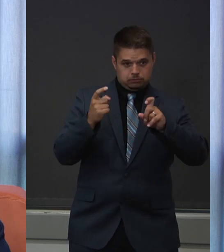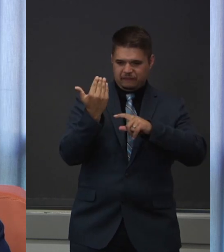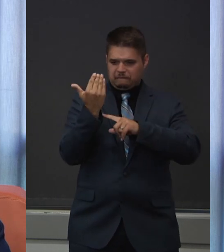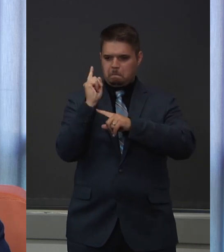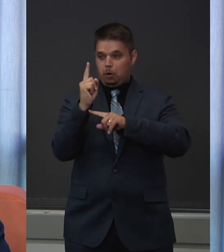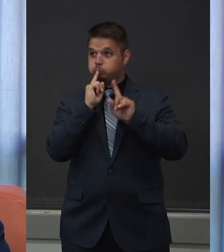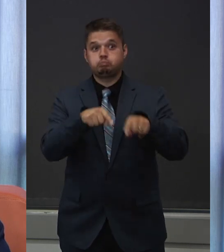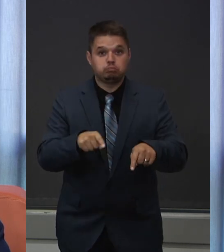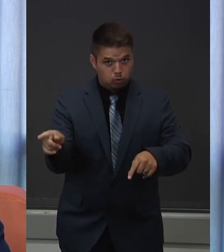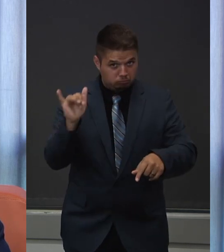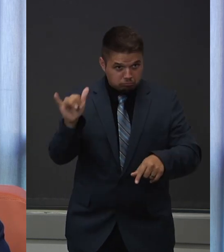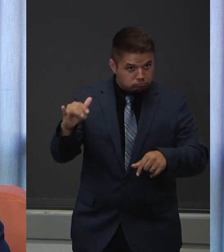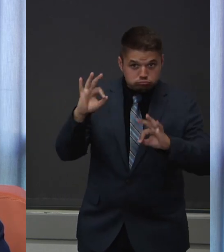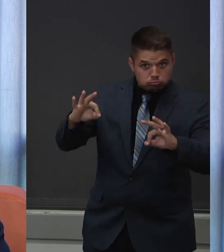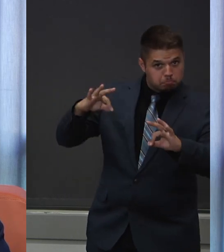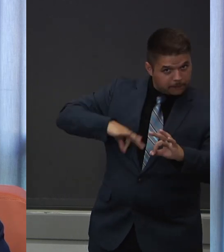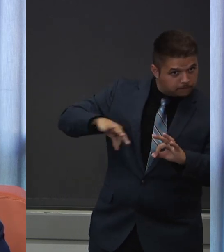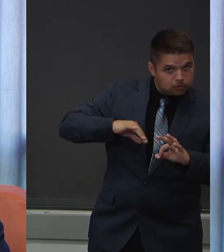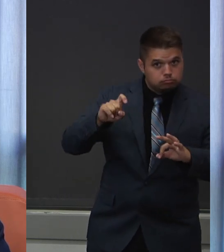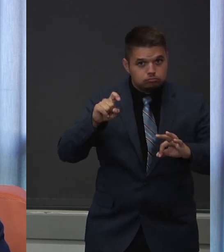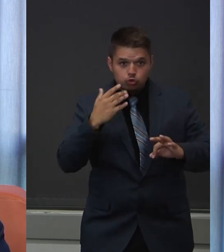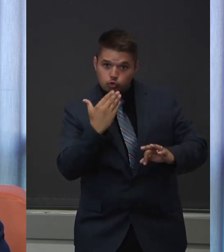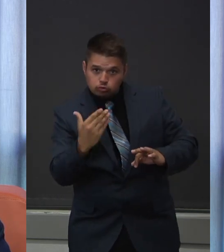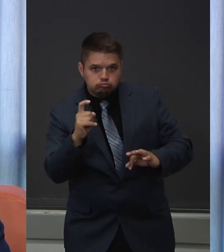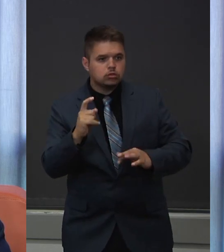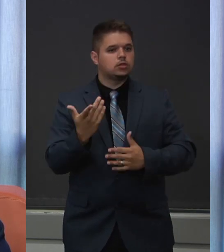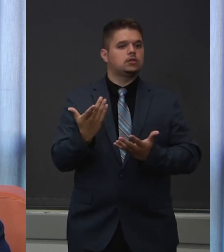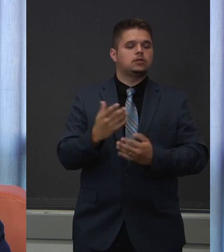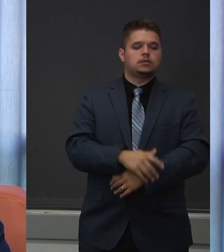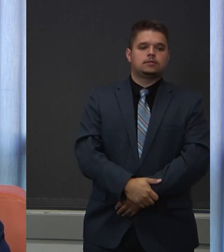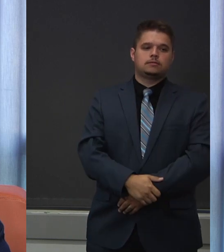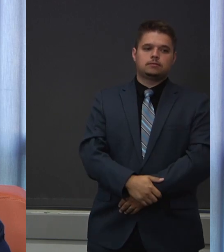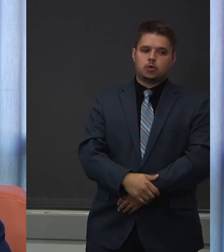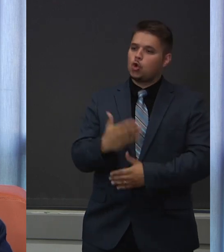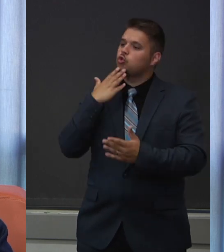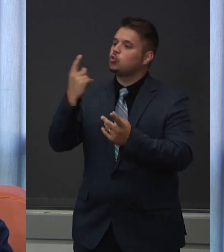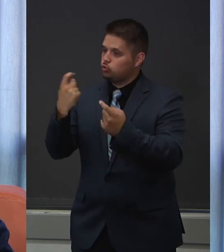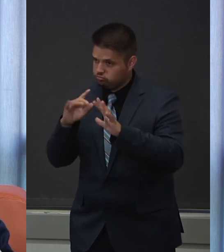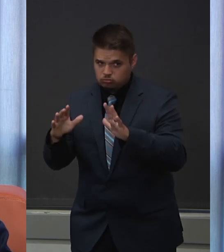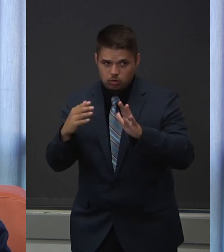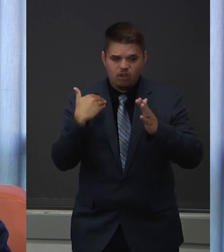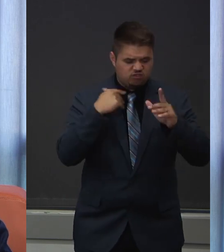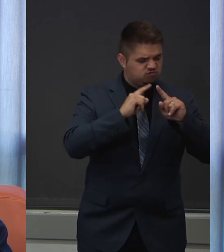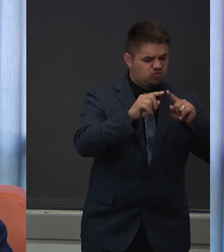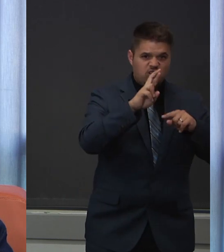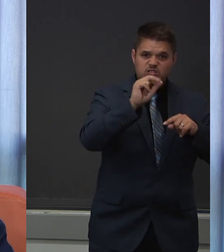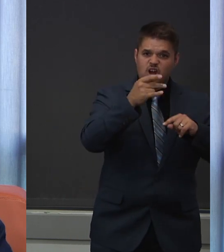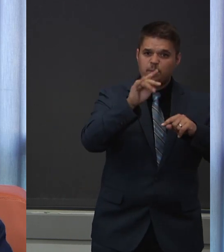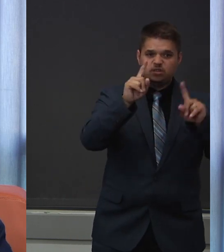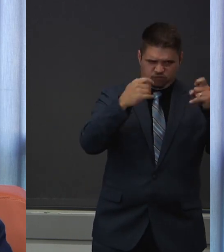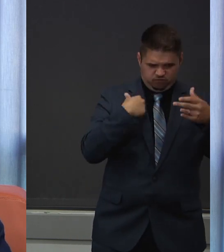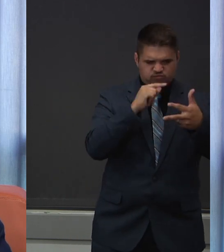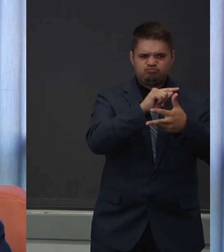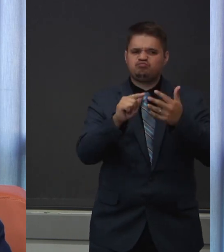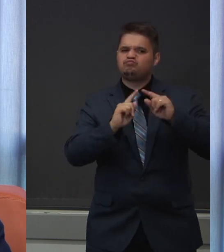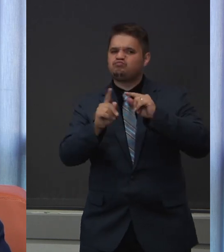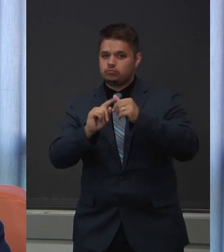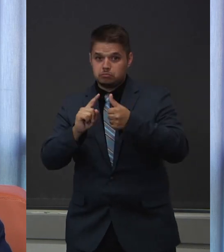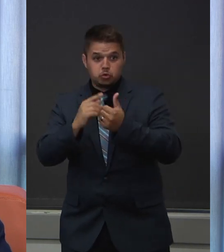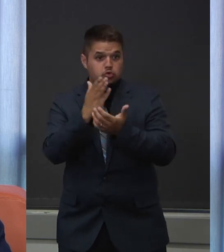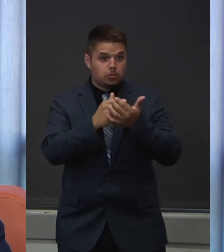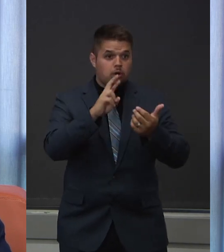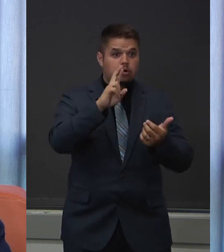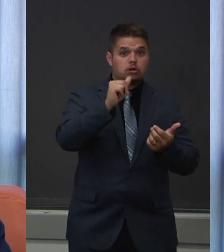are actually multiple rapid tests out there, different types of tests. Some of them are tests for the virus and some of them are tests for